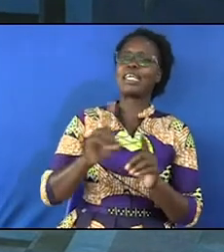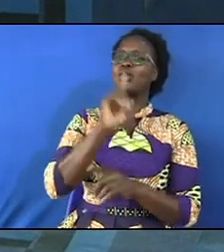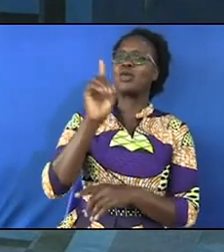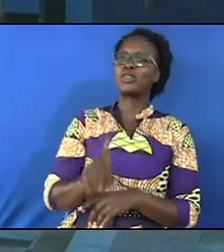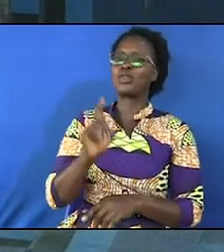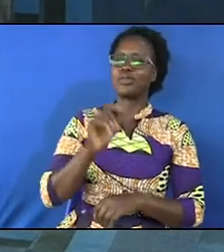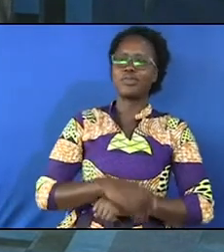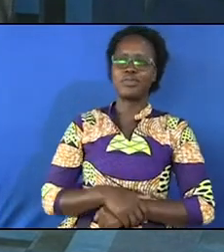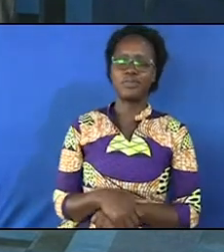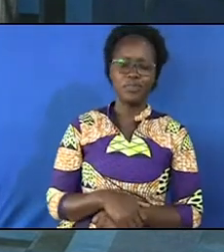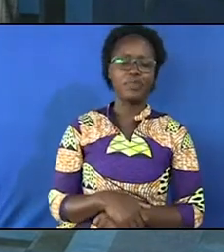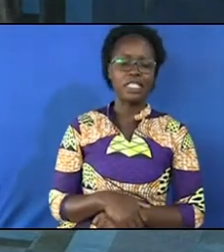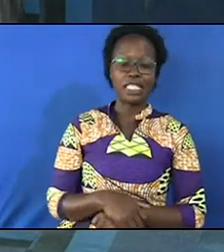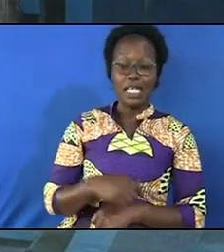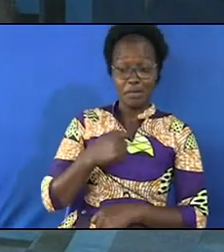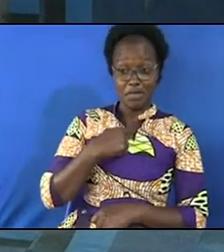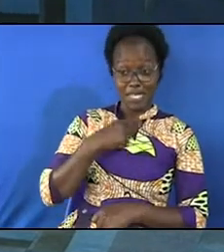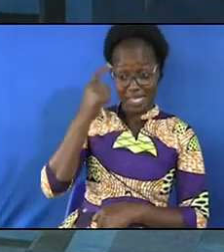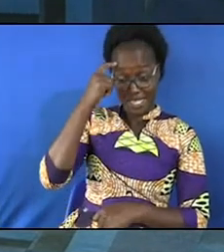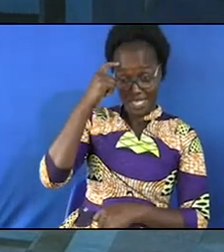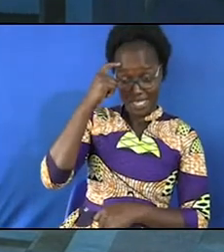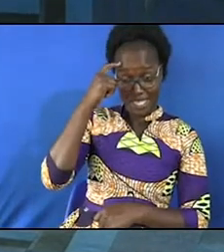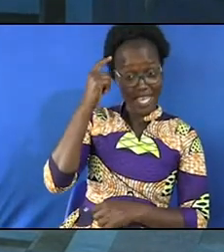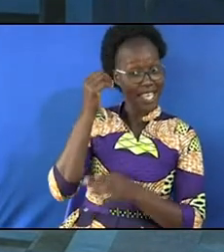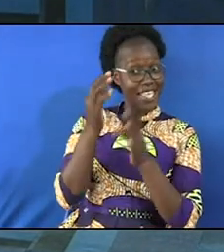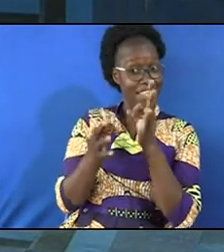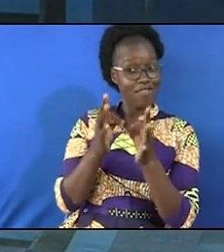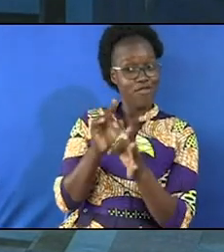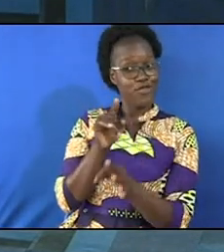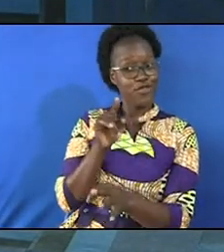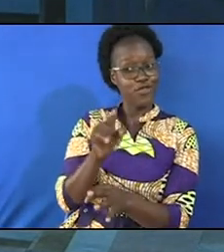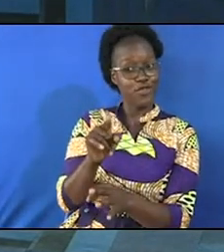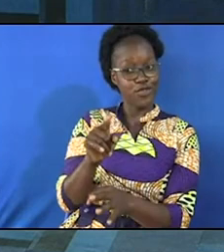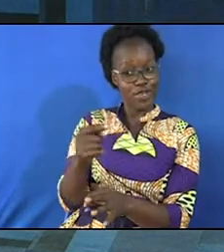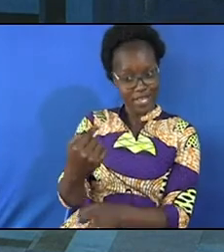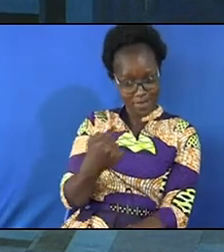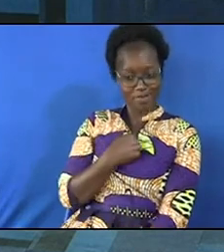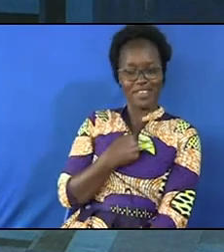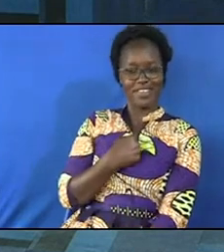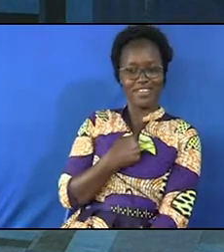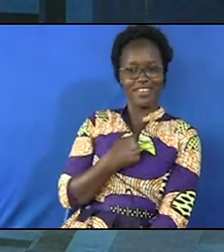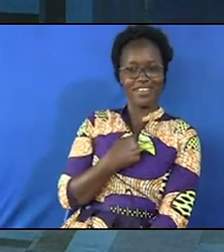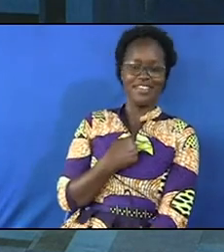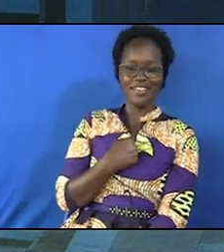preacher I was thinking if you and me